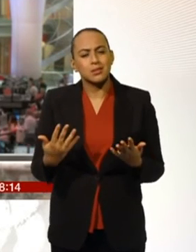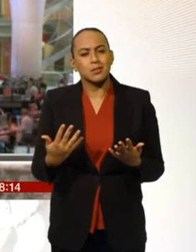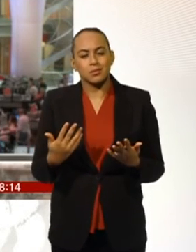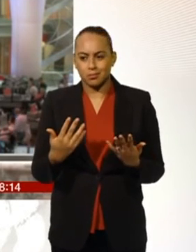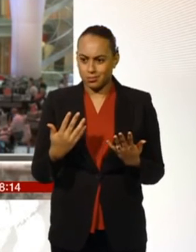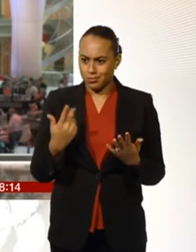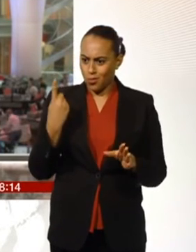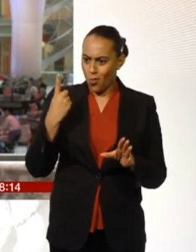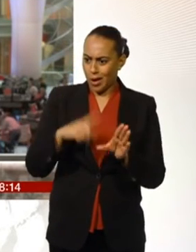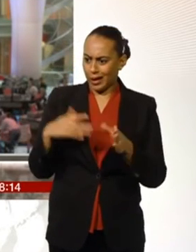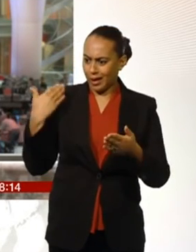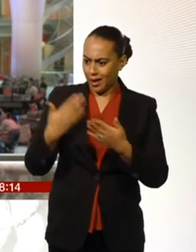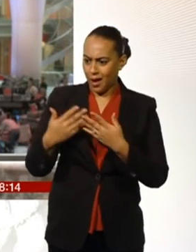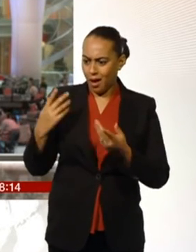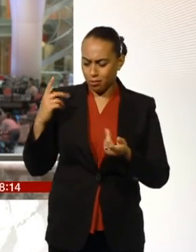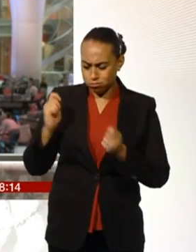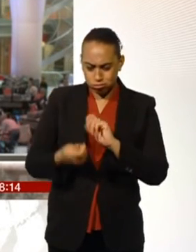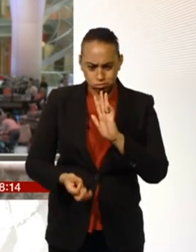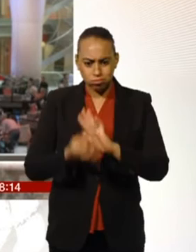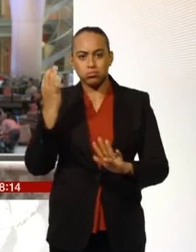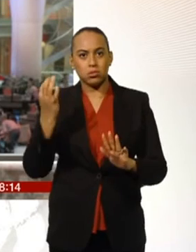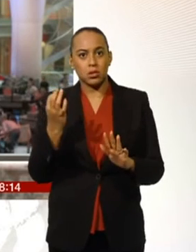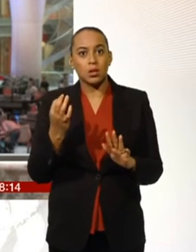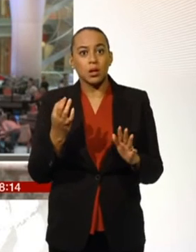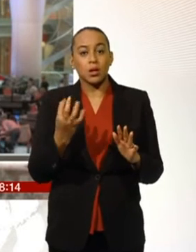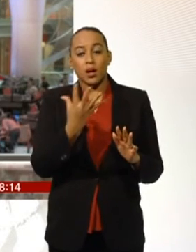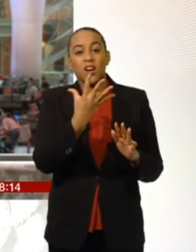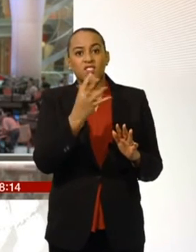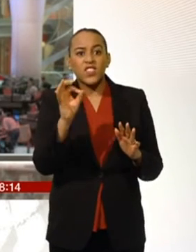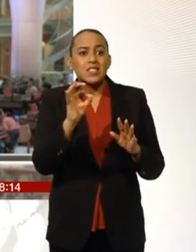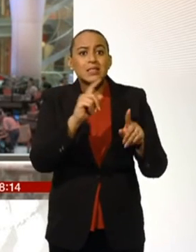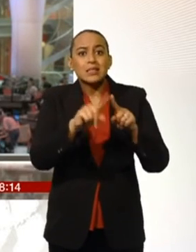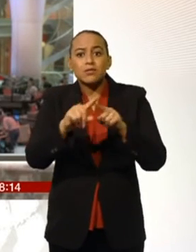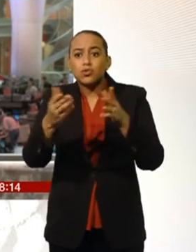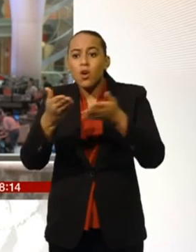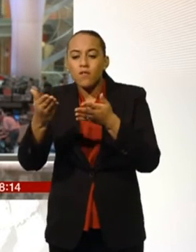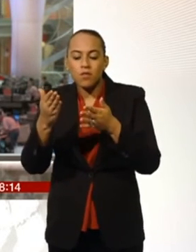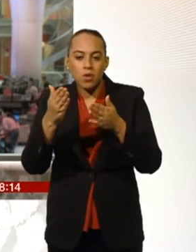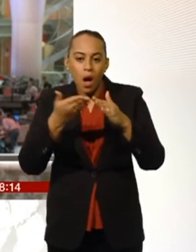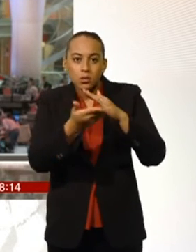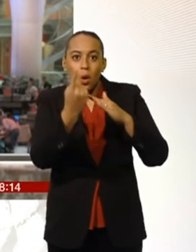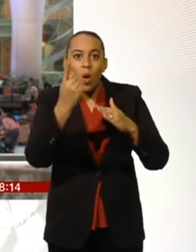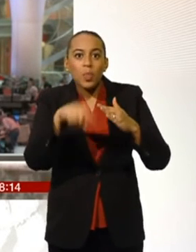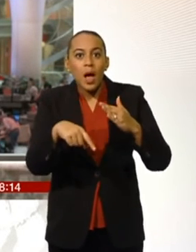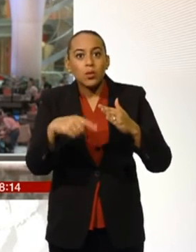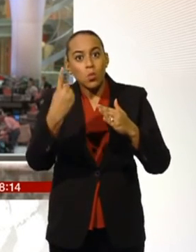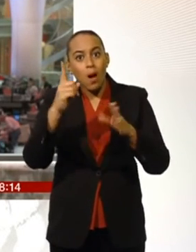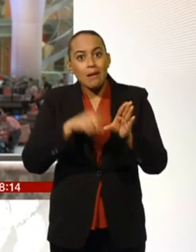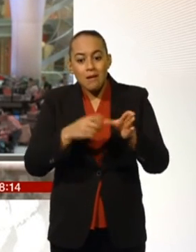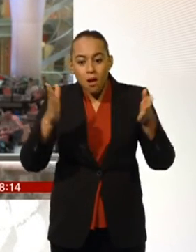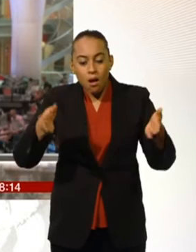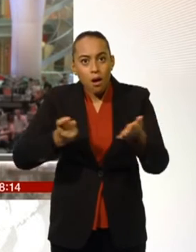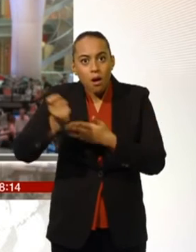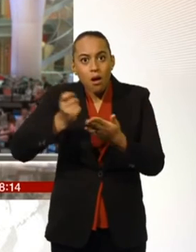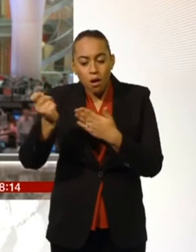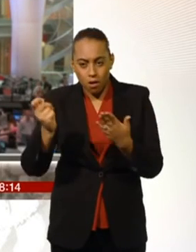There are over 50 deals for example below £1,000 whereas last year that was just a handful. So the market is moving and